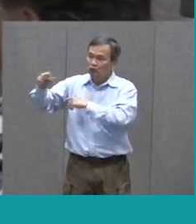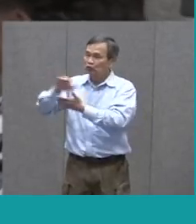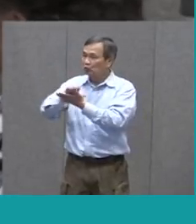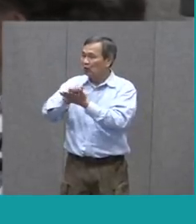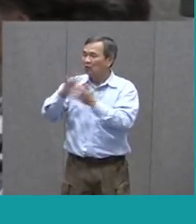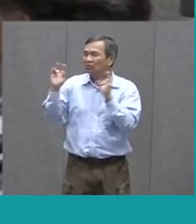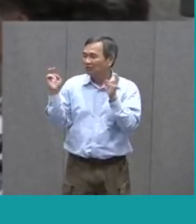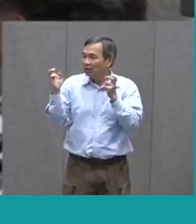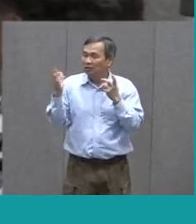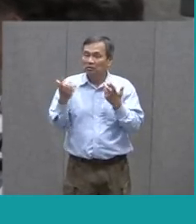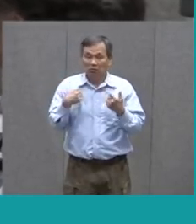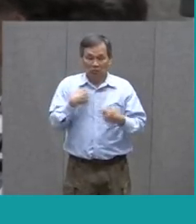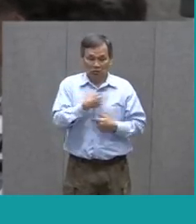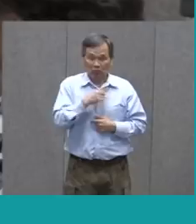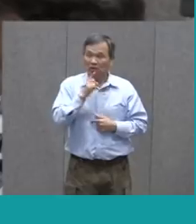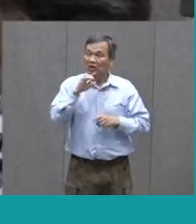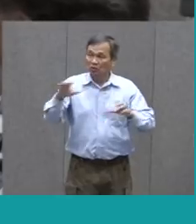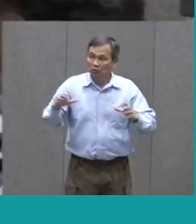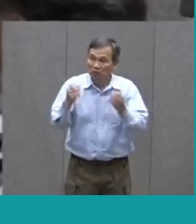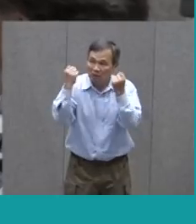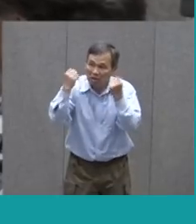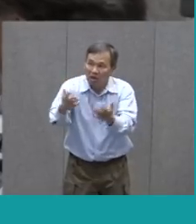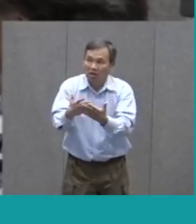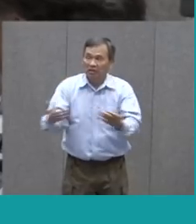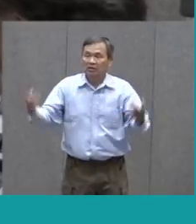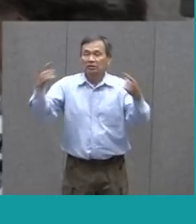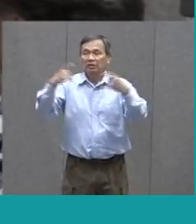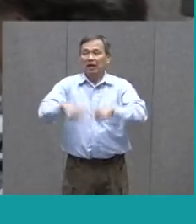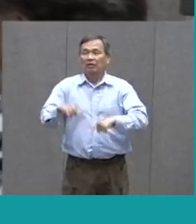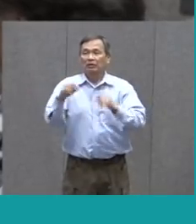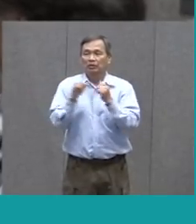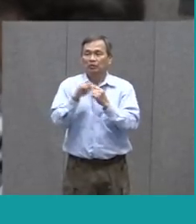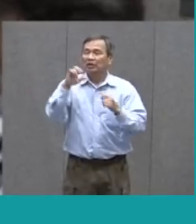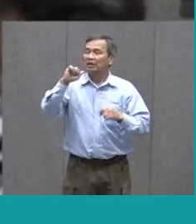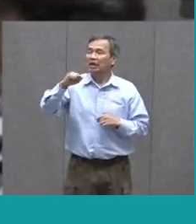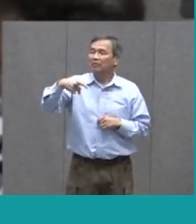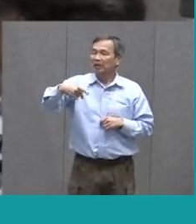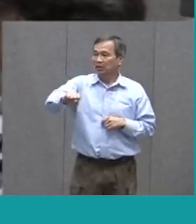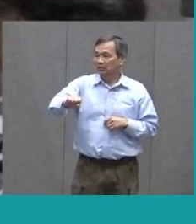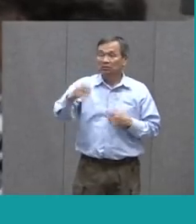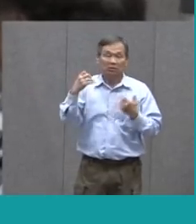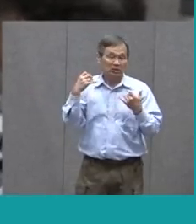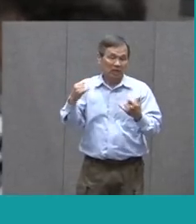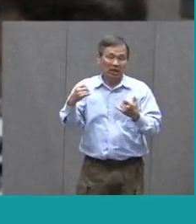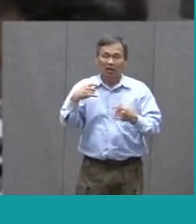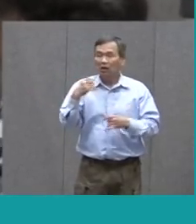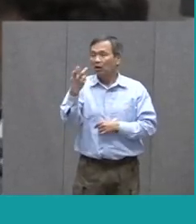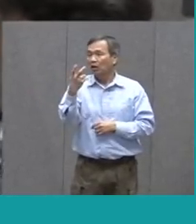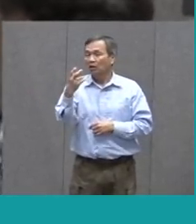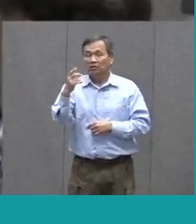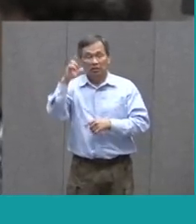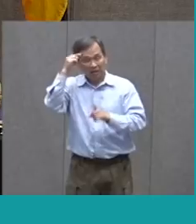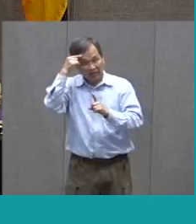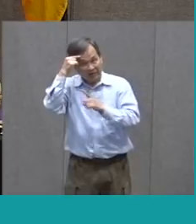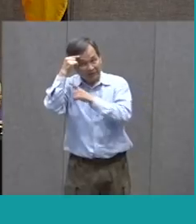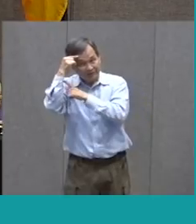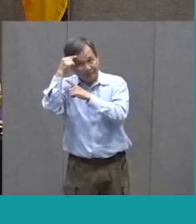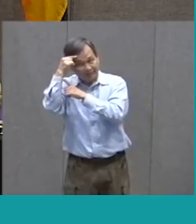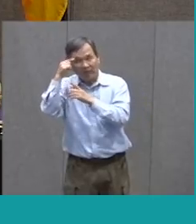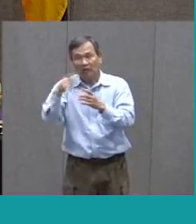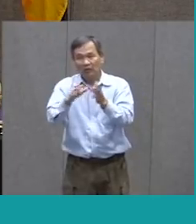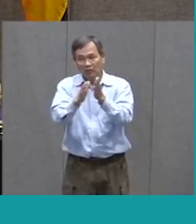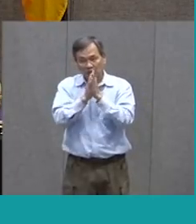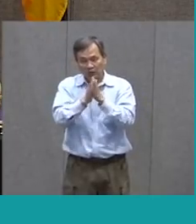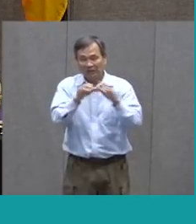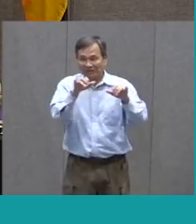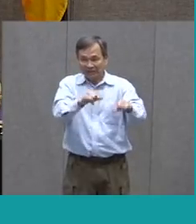So there is lots of things still going on with APS. Now, we do respond to what the governor has requested, that everybody